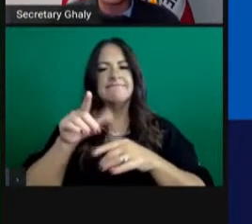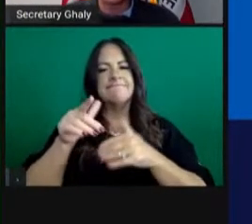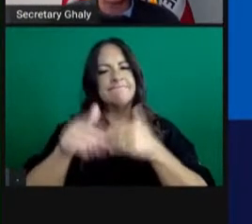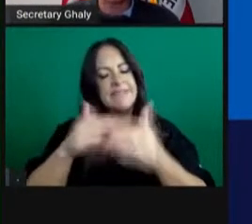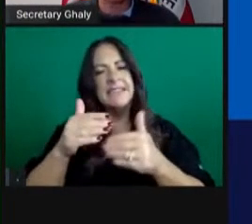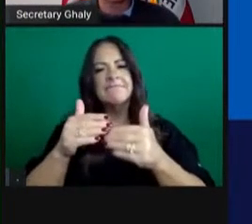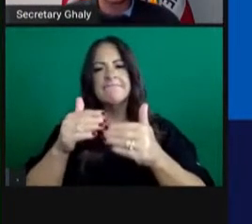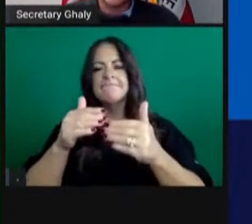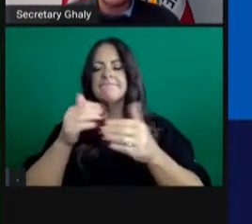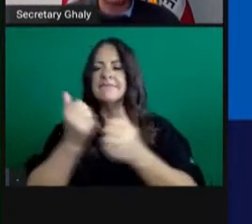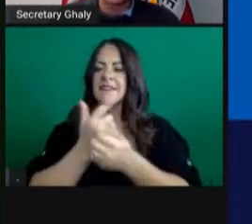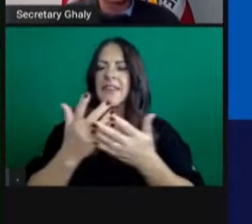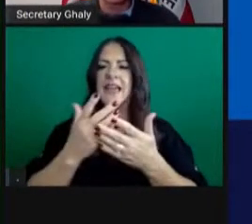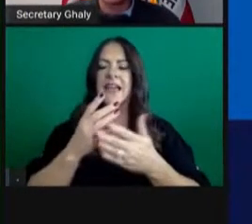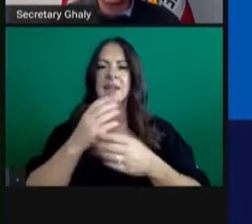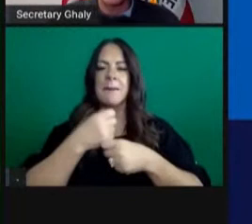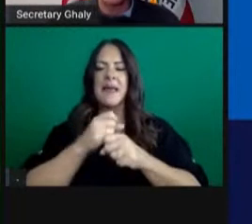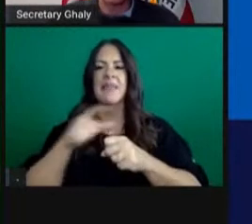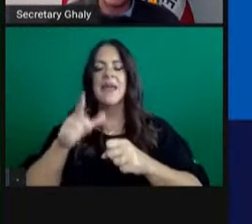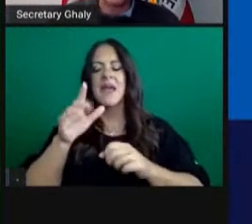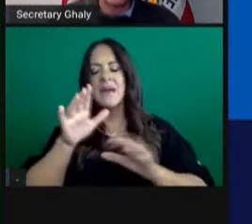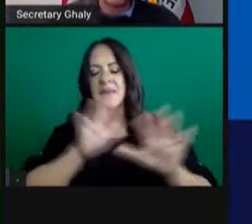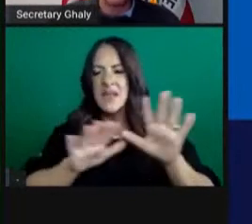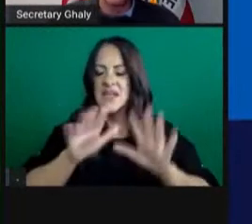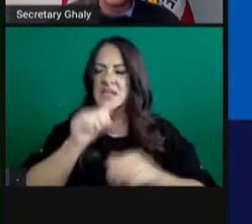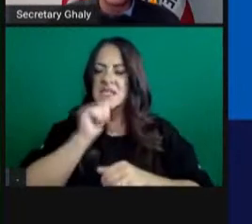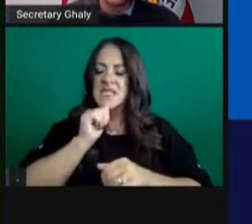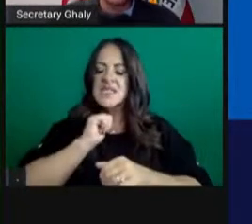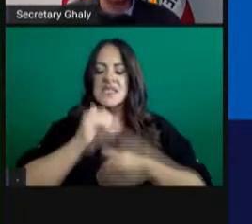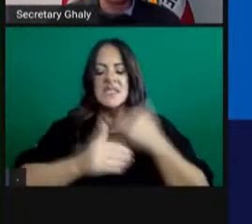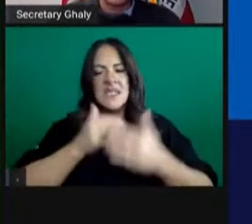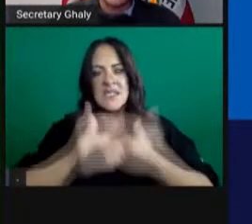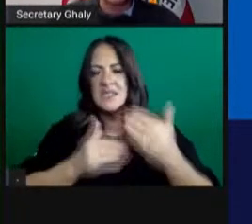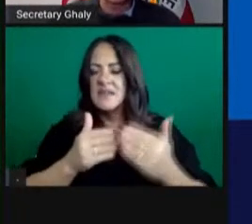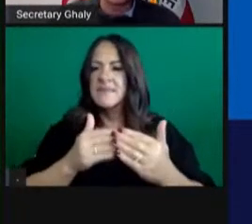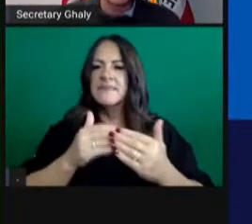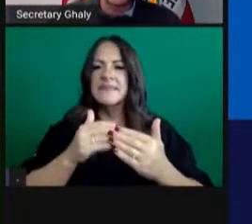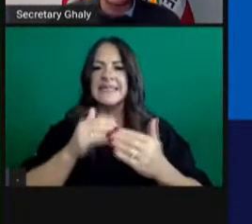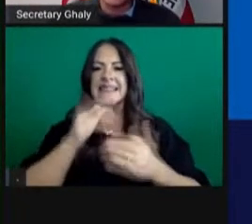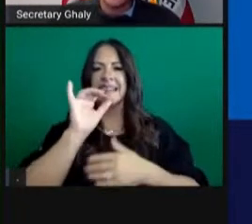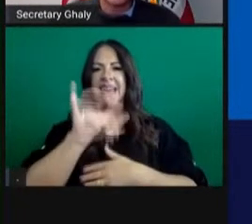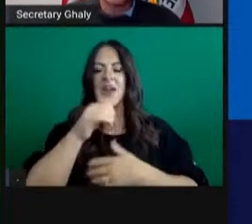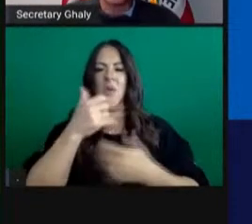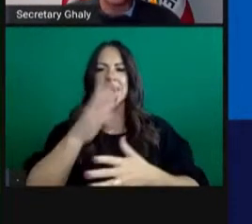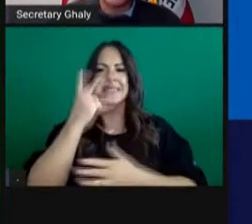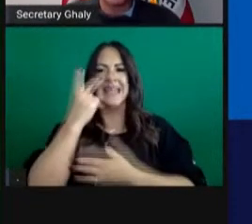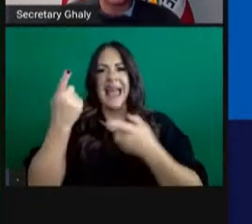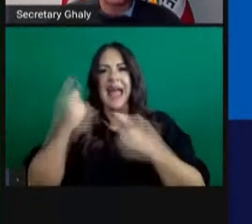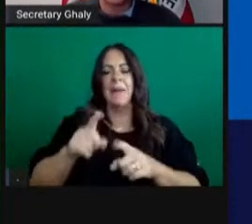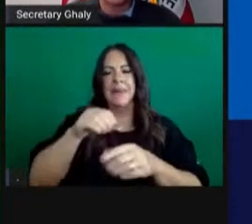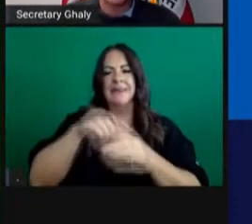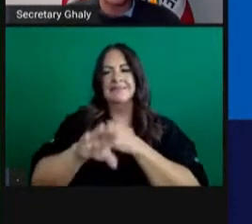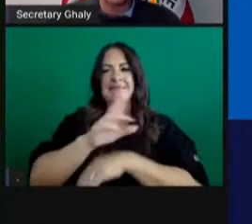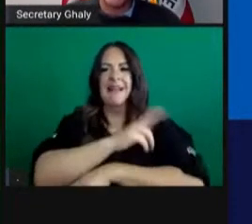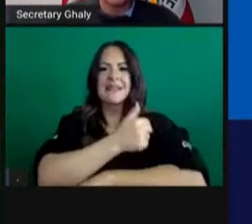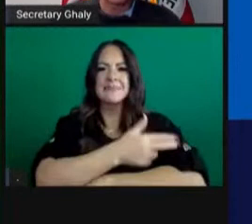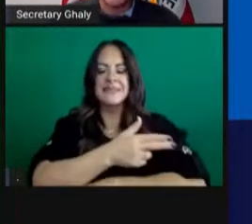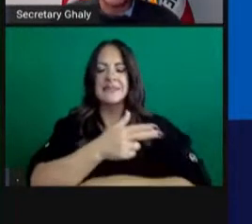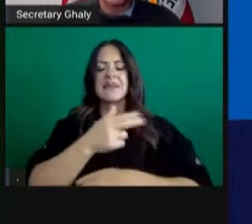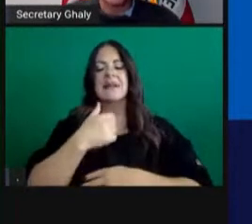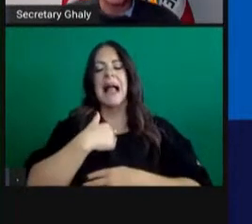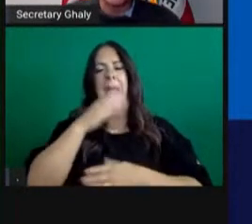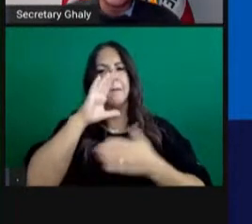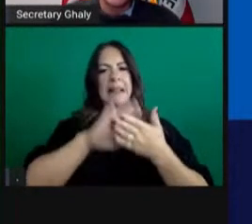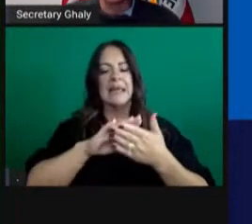about resources and staff that I just walked through. I do believe that hospitals are handling this surge